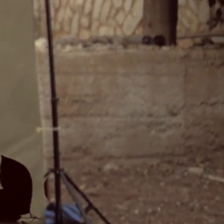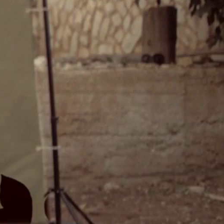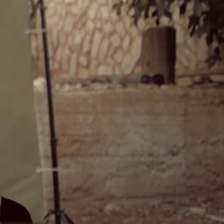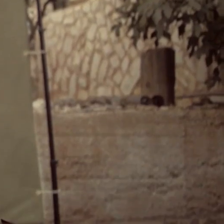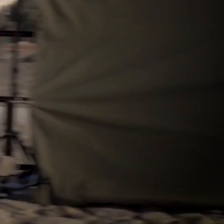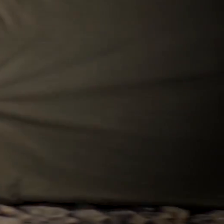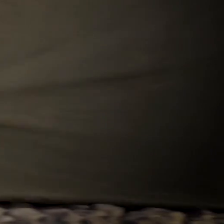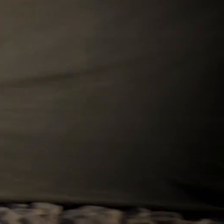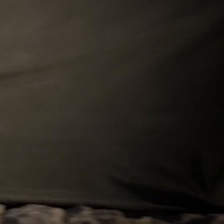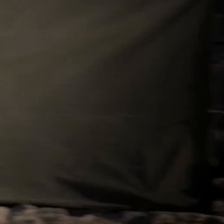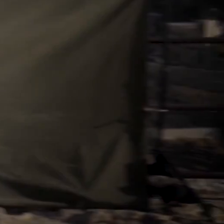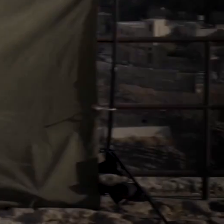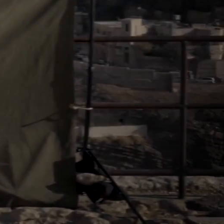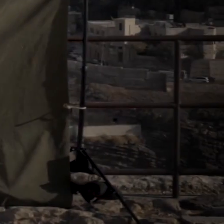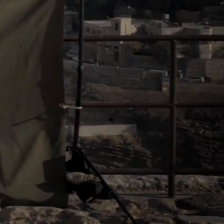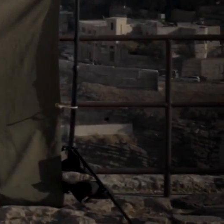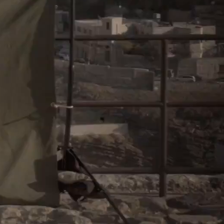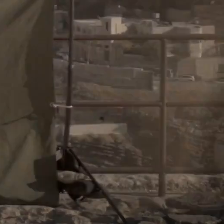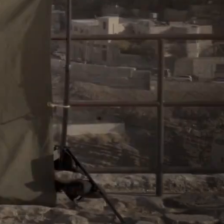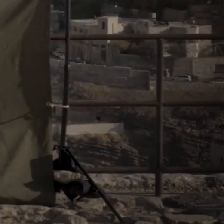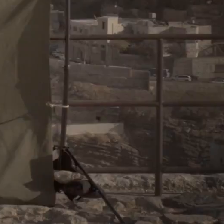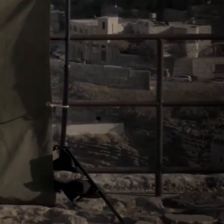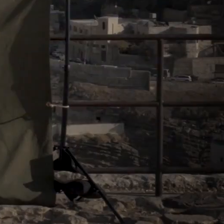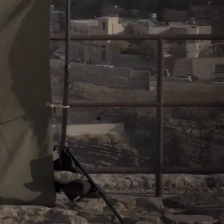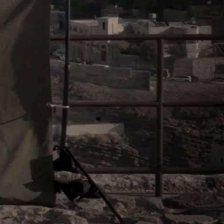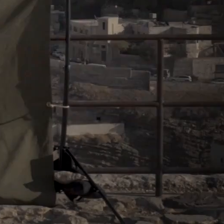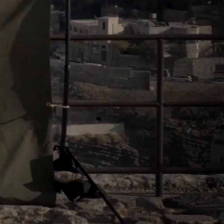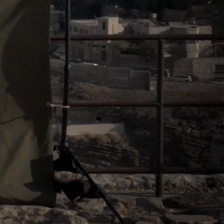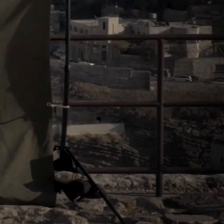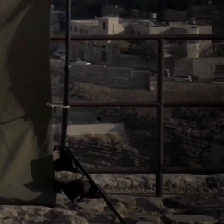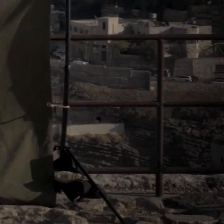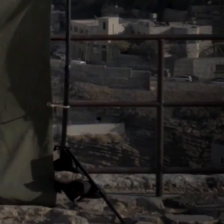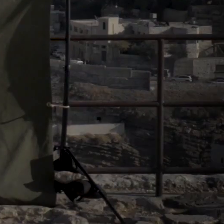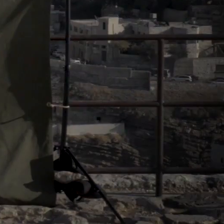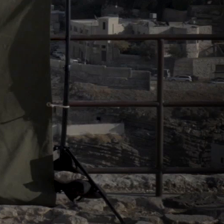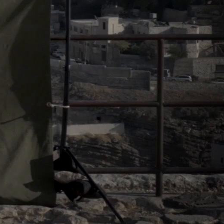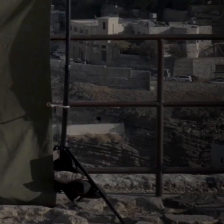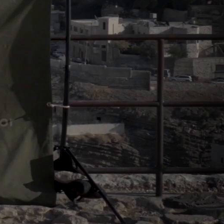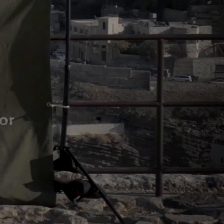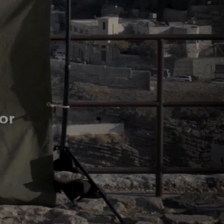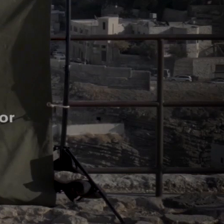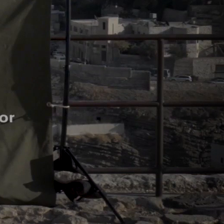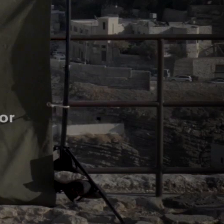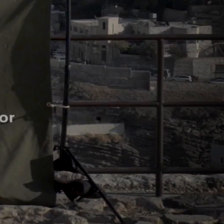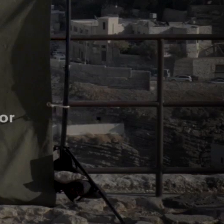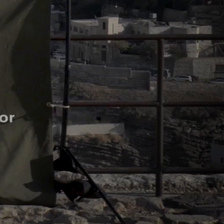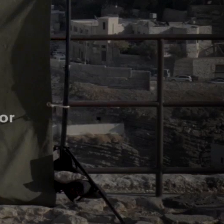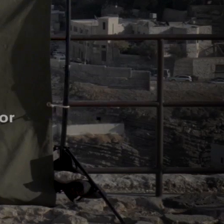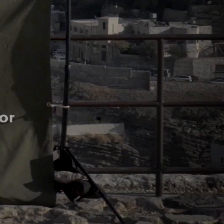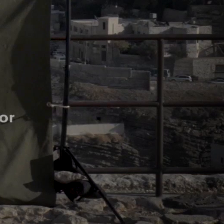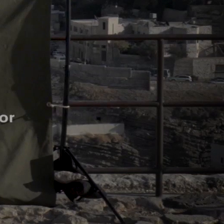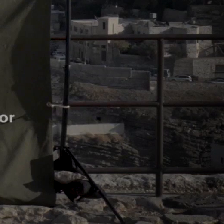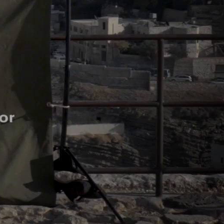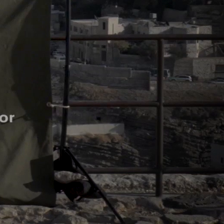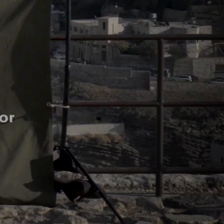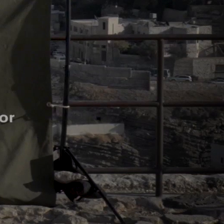Layla stands up from the chair in front of her screen. Then, words appear on the projector screen above the city.